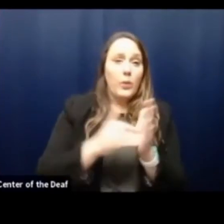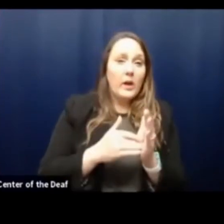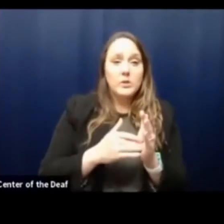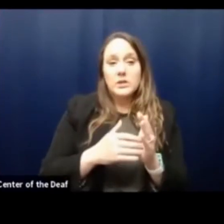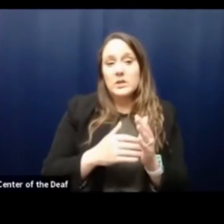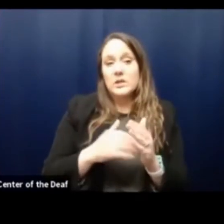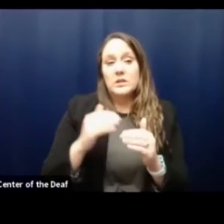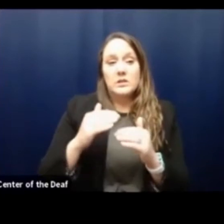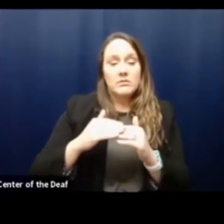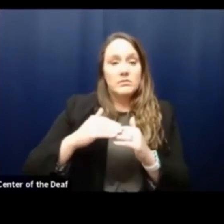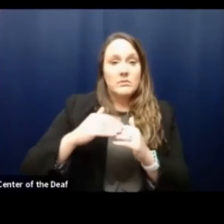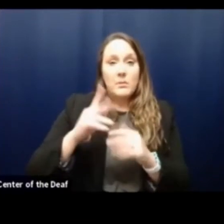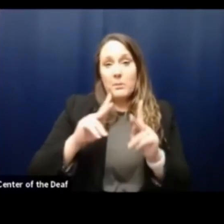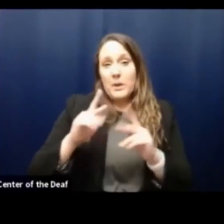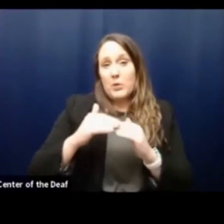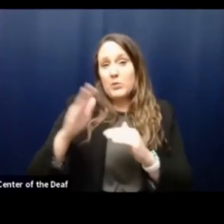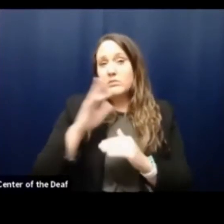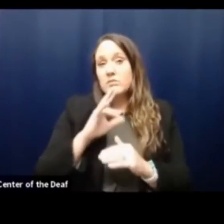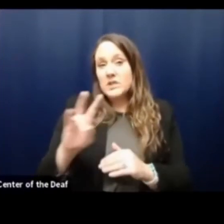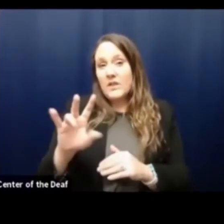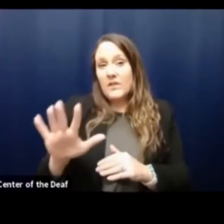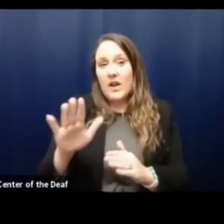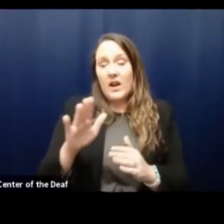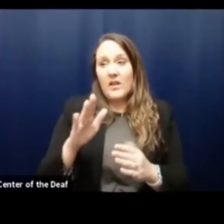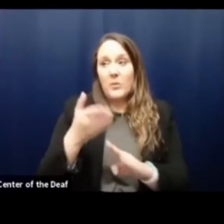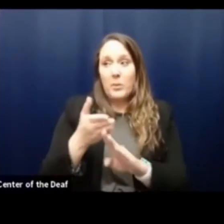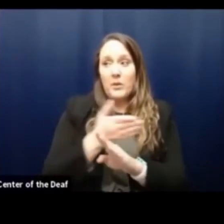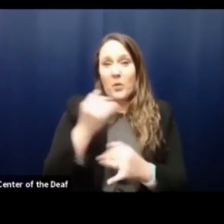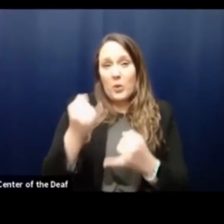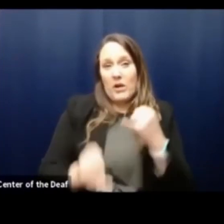75 years of age, uh, by the end of January.